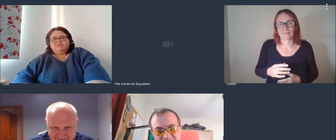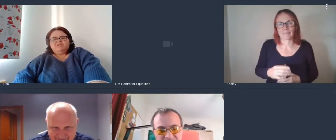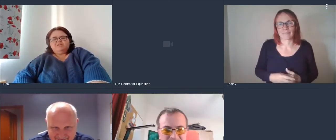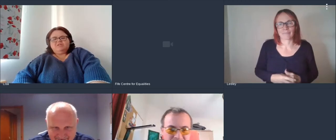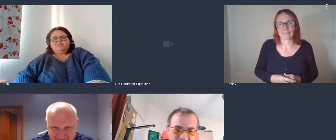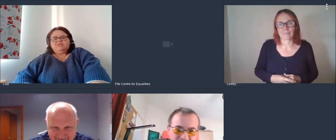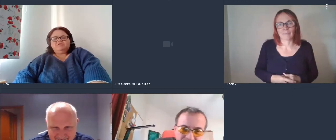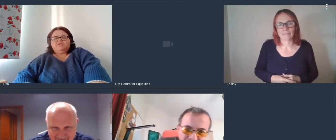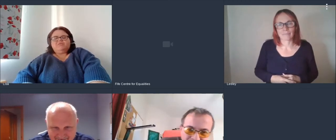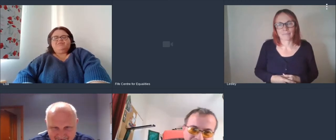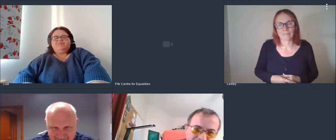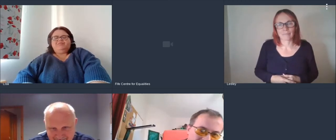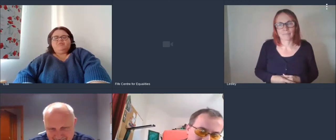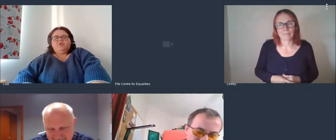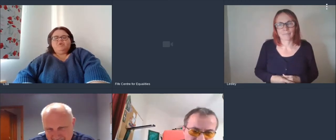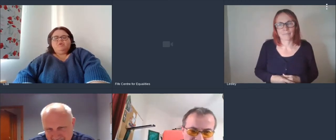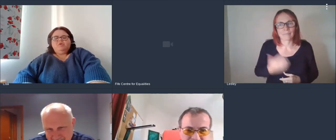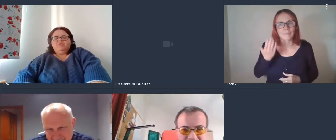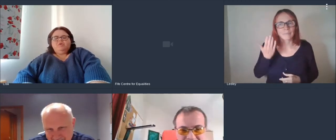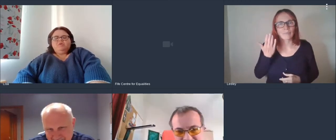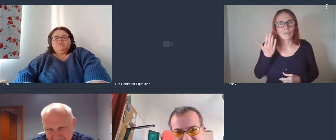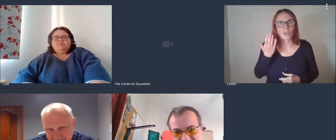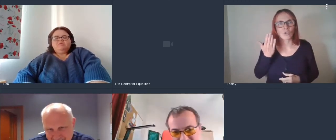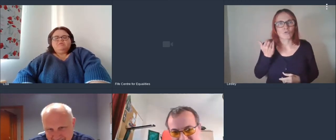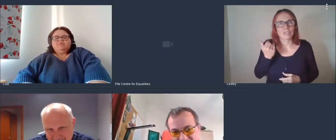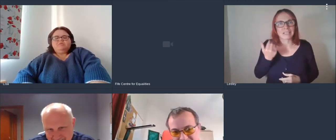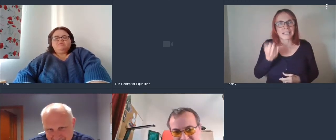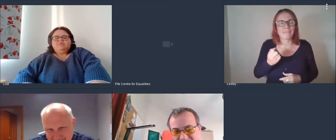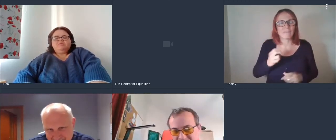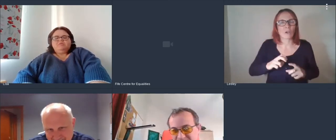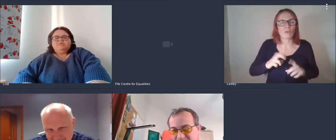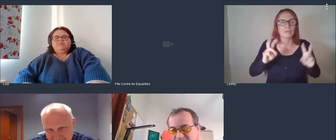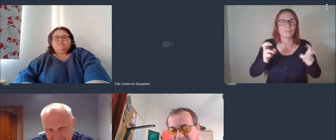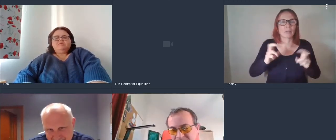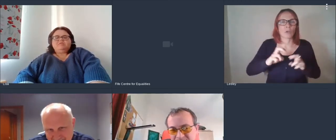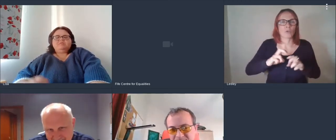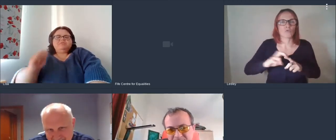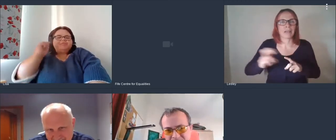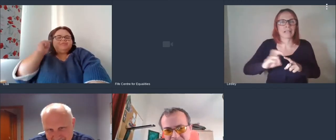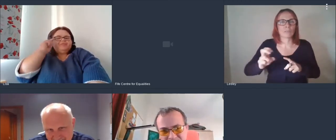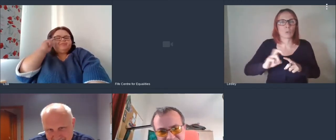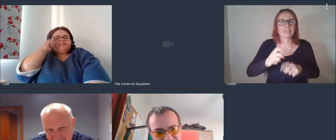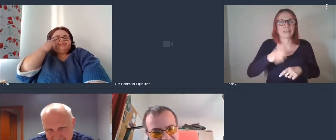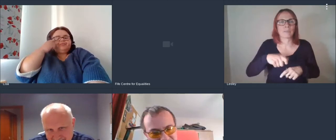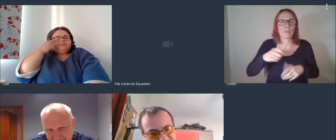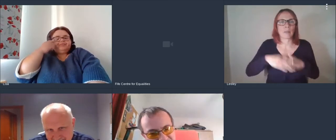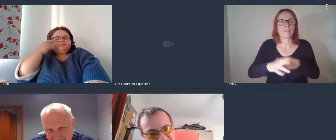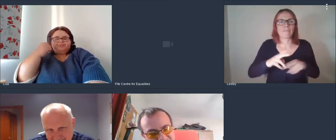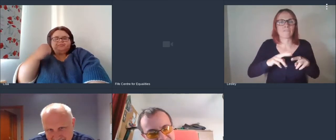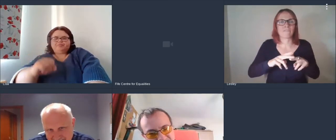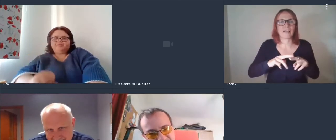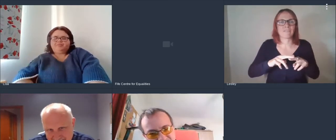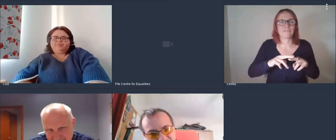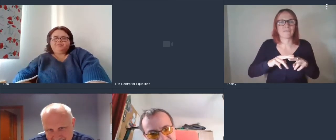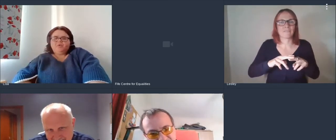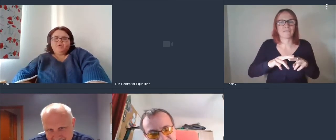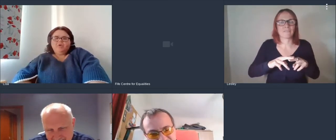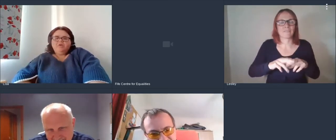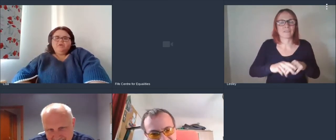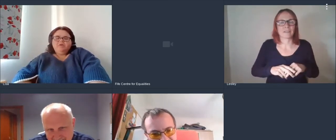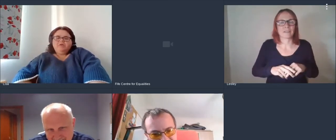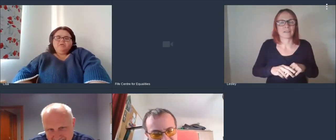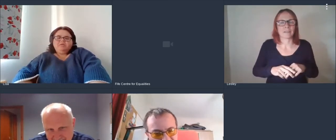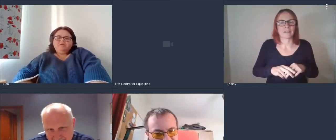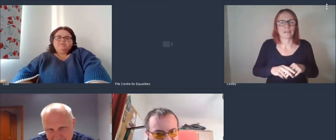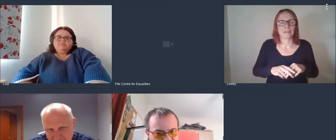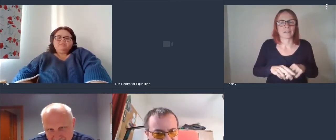out with which was called um transporting people in fife that was led by fife council but it was it was posed i think uh at the start